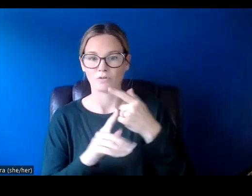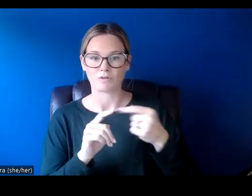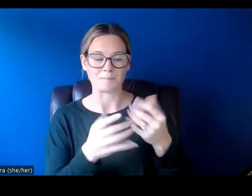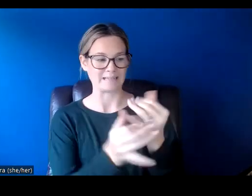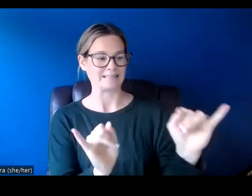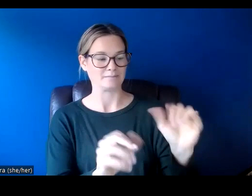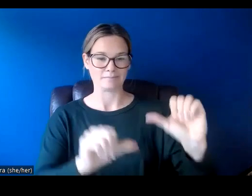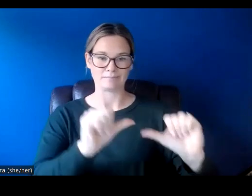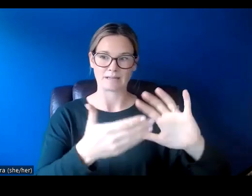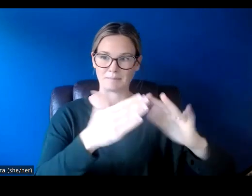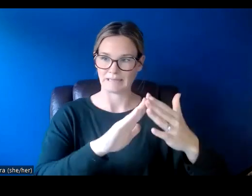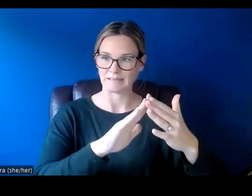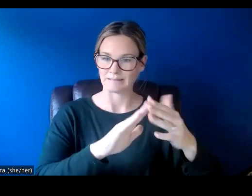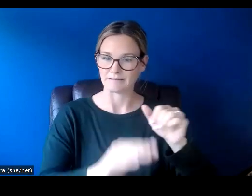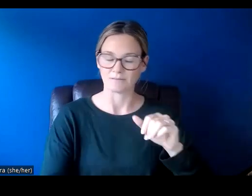independent assessment committee.